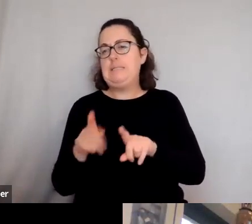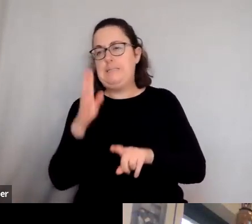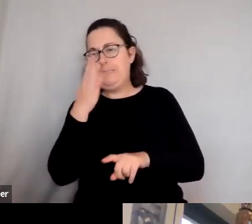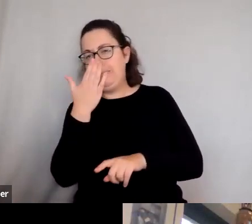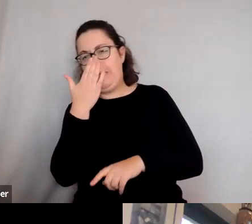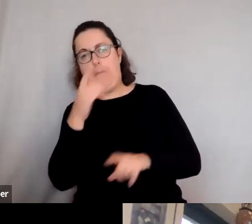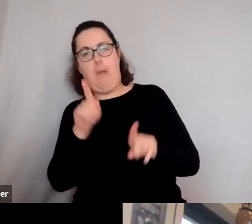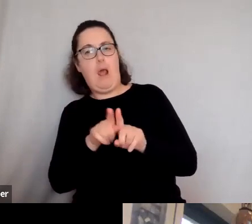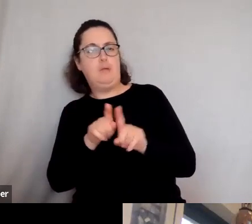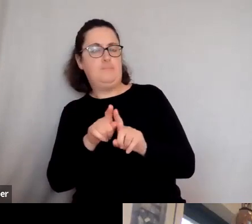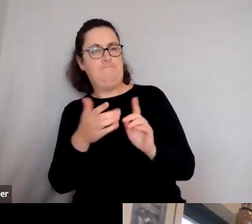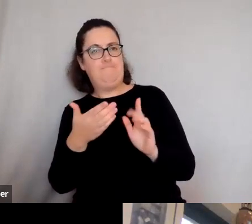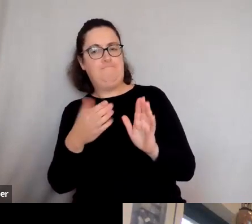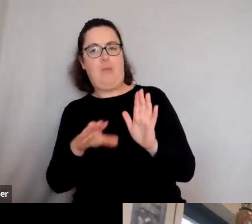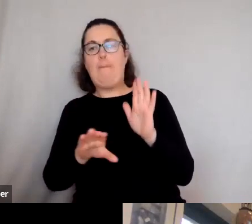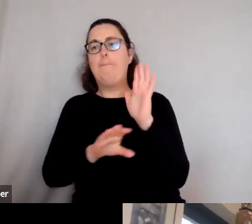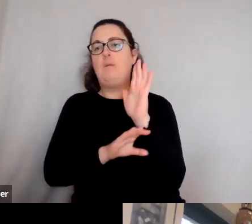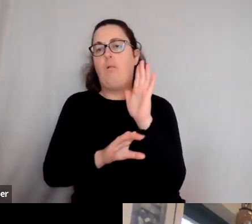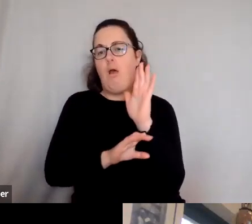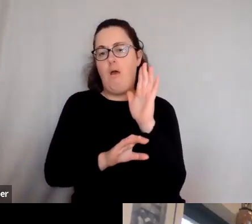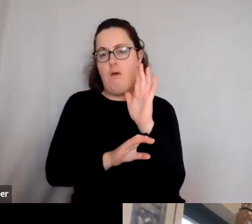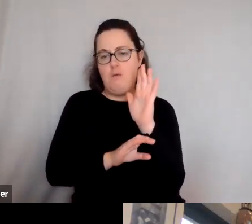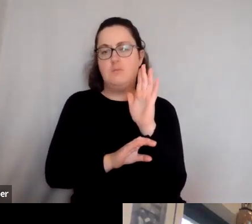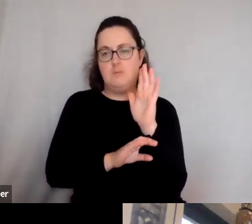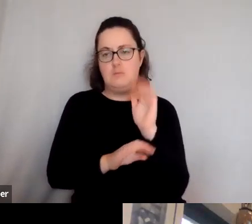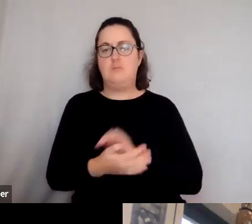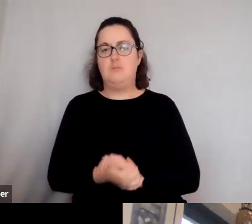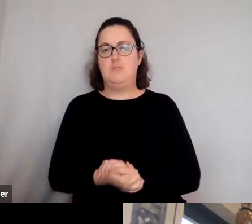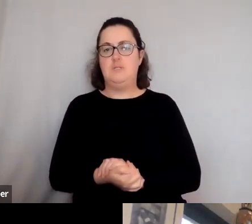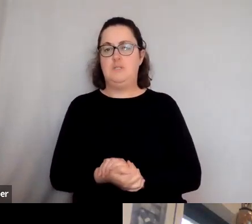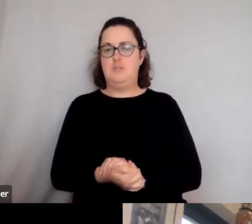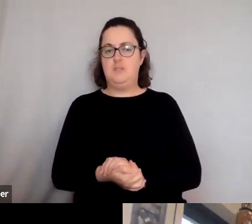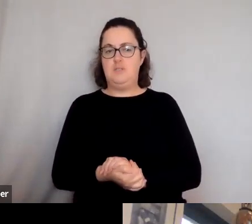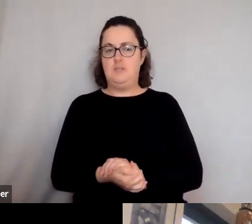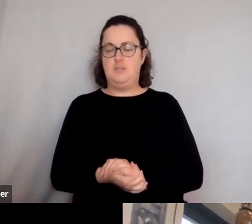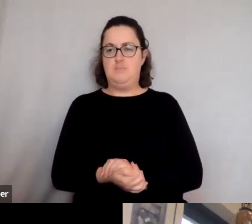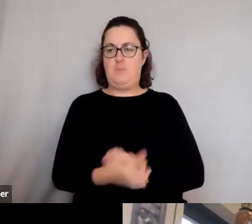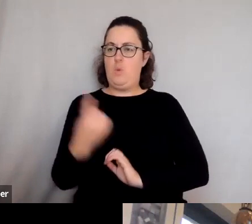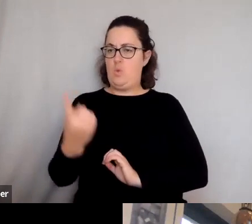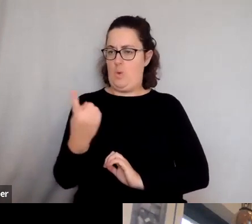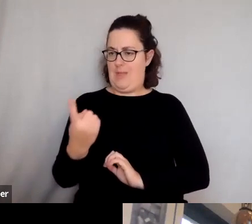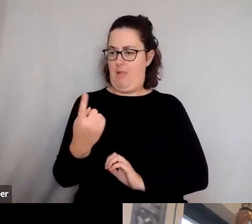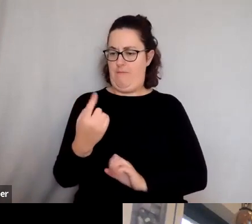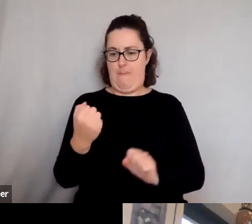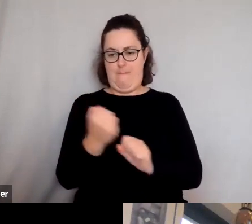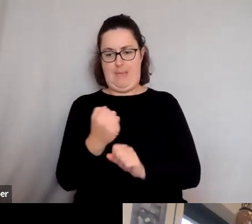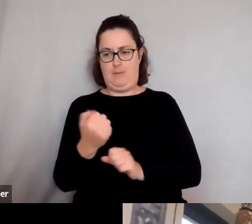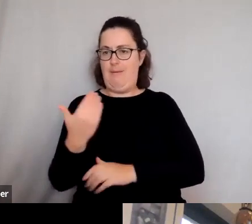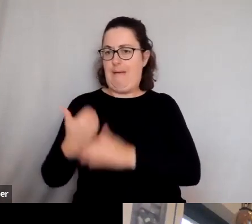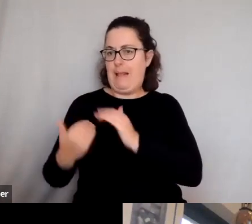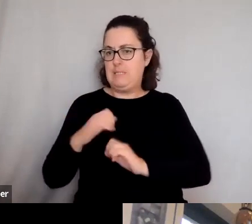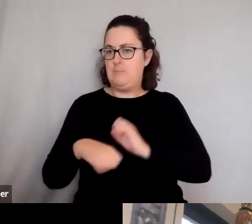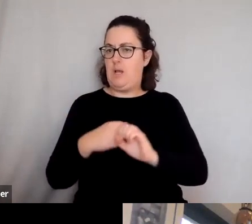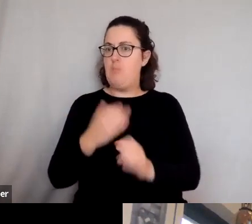thing, etc, etc. And one of the things I think you've done a marvellous job is, is to make it come real. I mean, whether, you know, and,